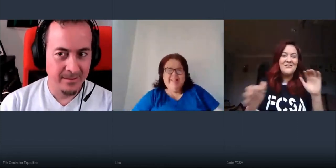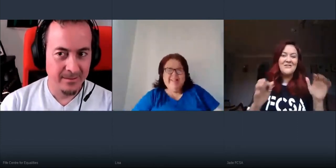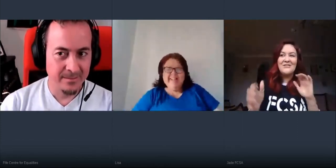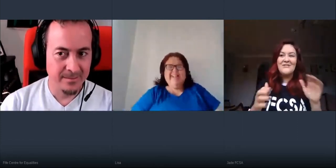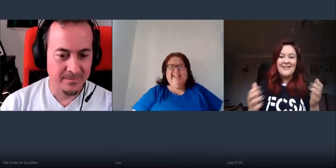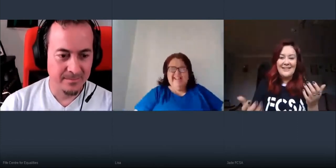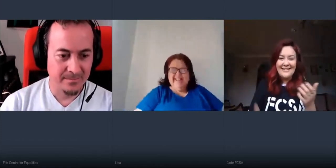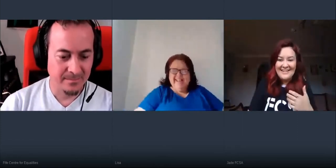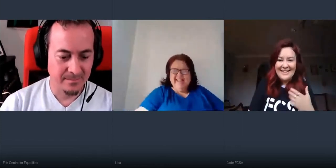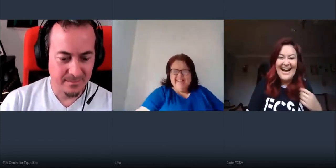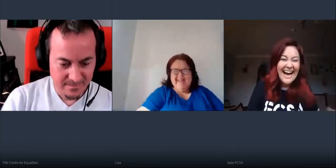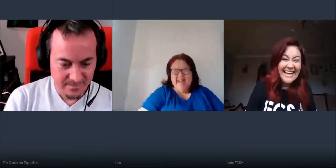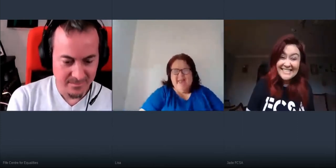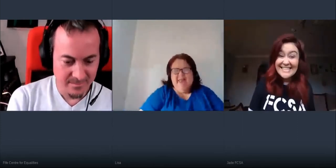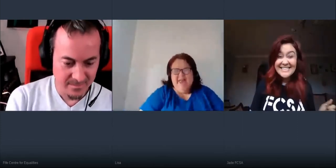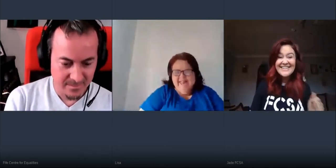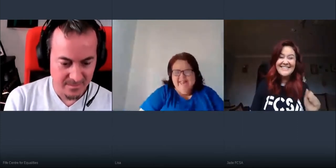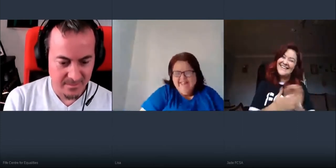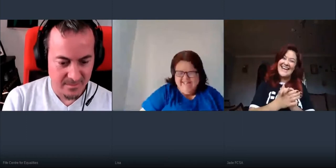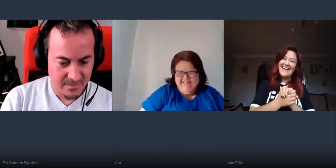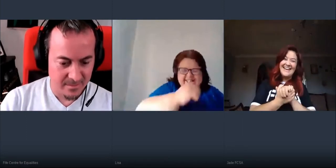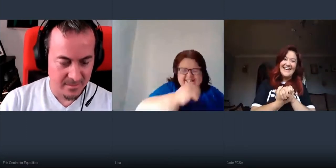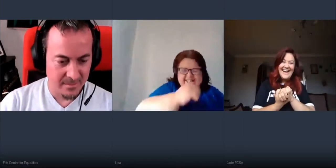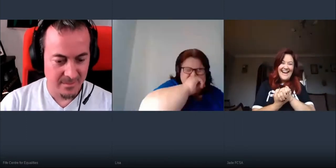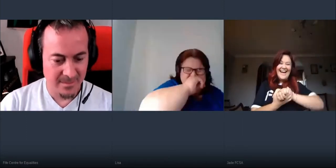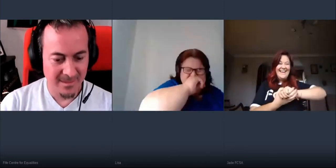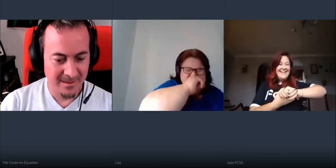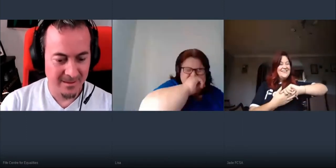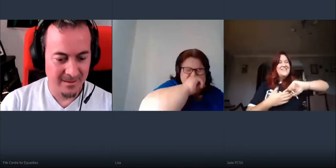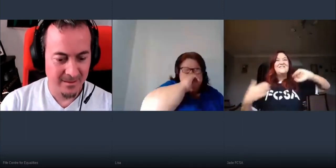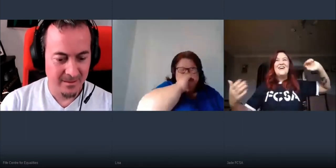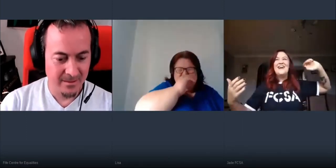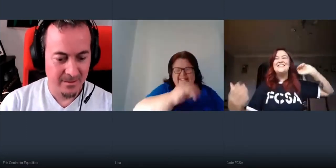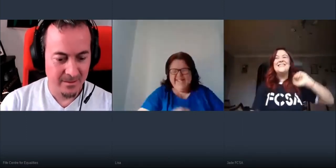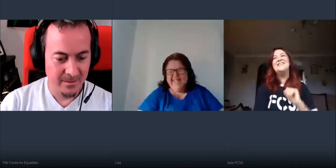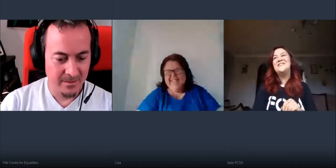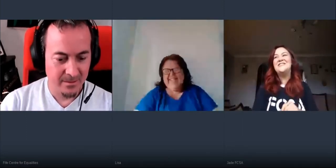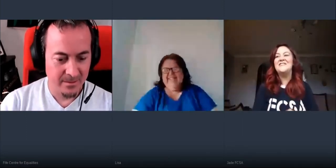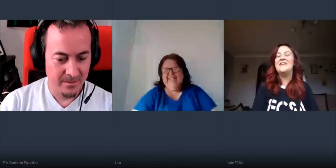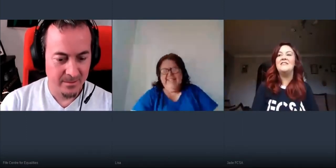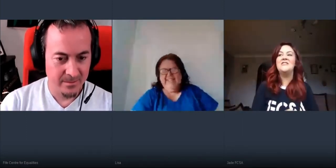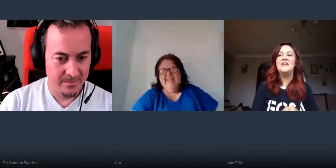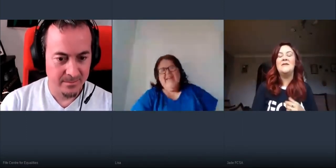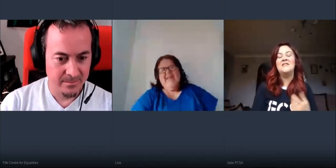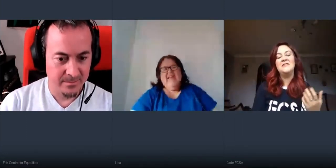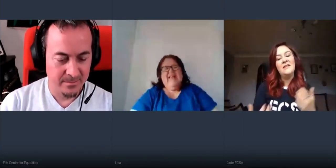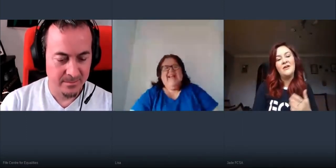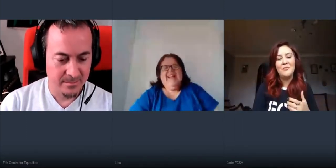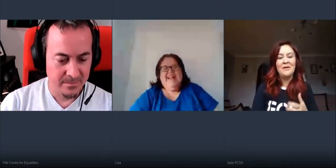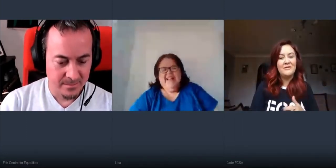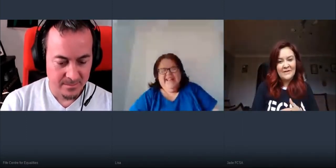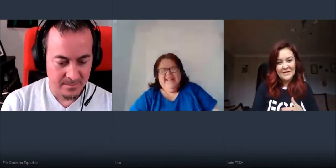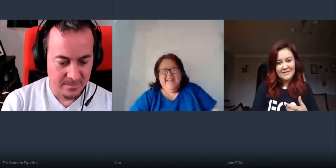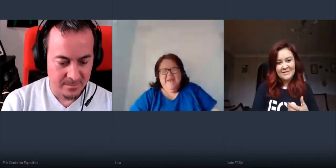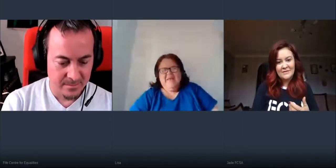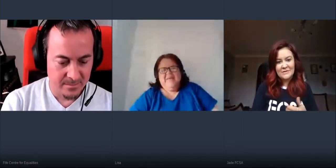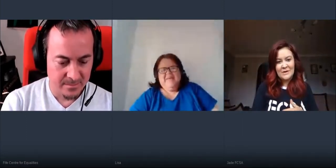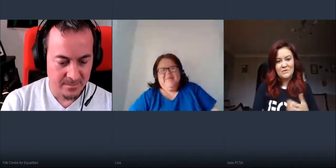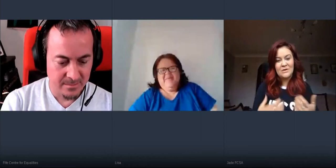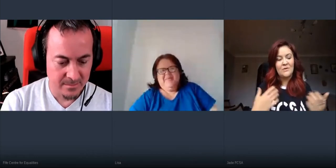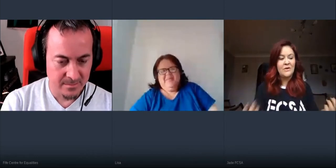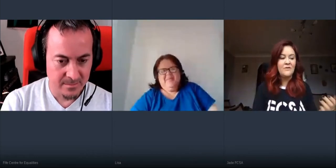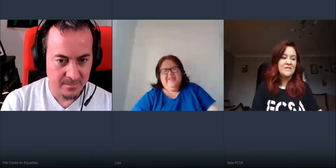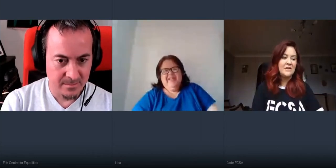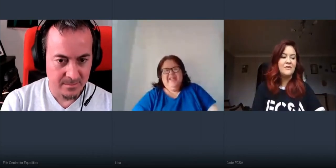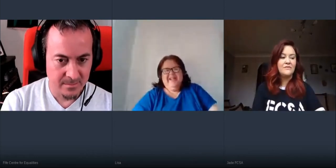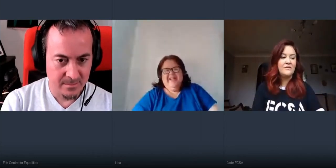during the week you know trying to make just a little bit of fun and stuff as well so like